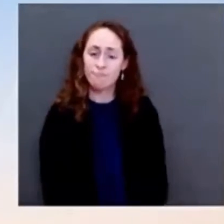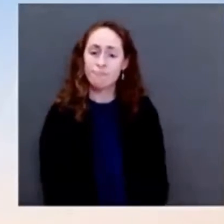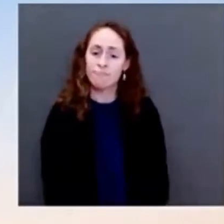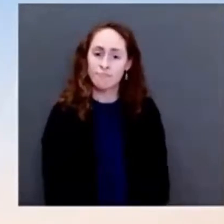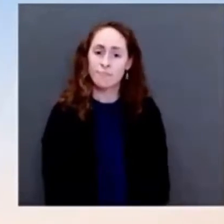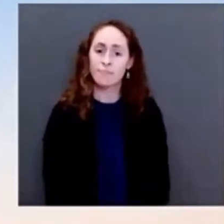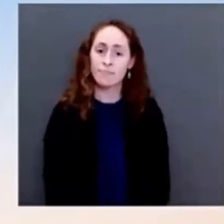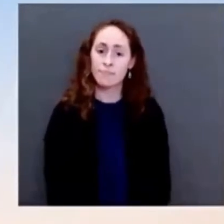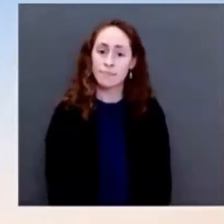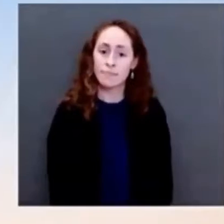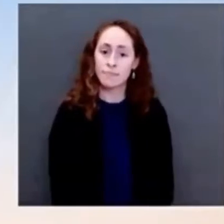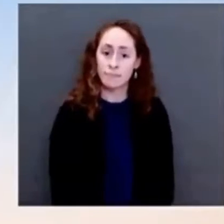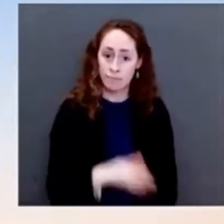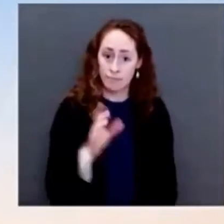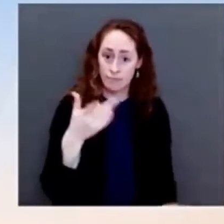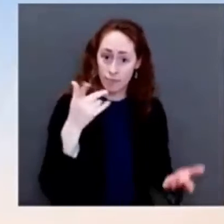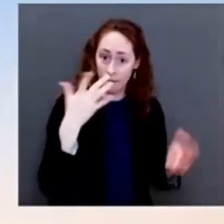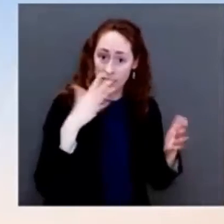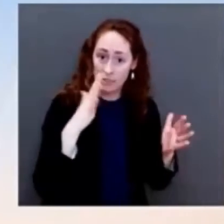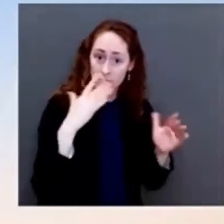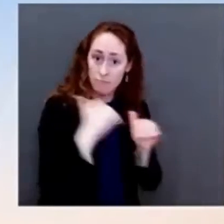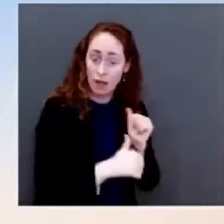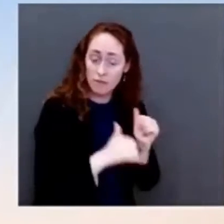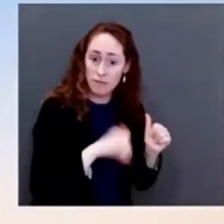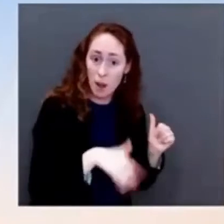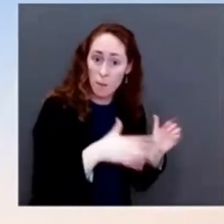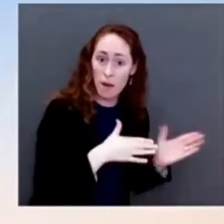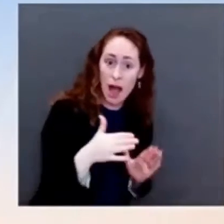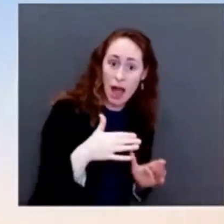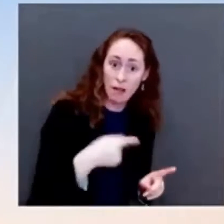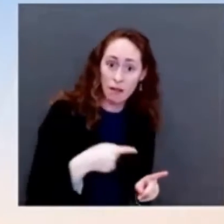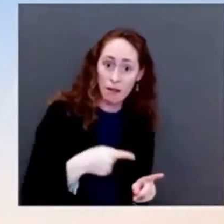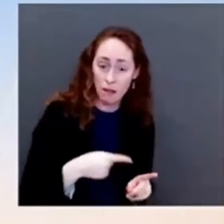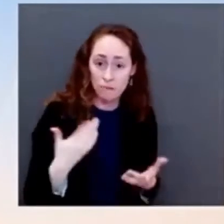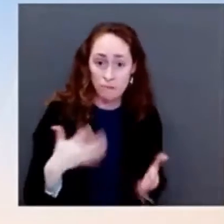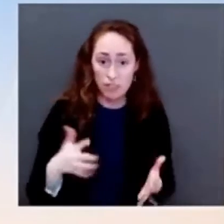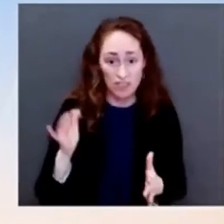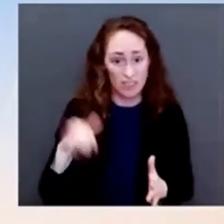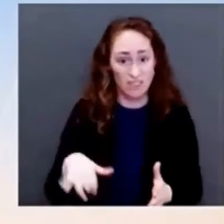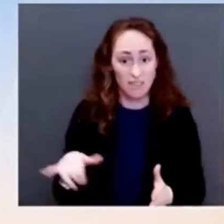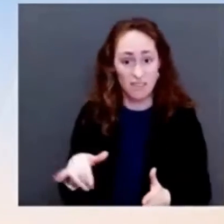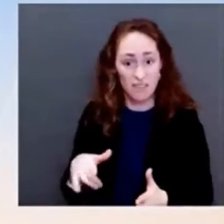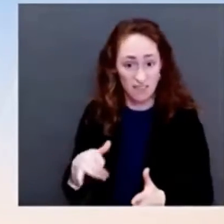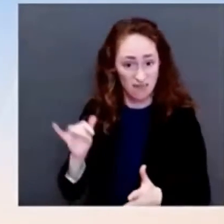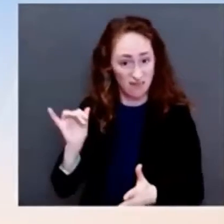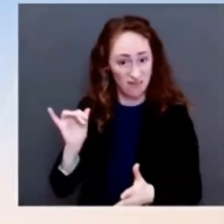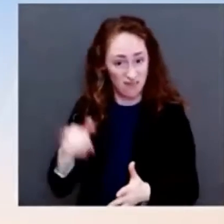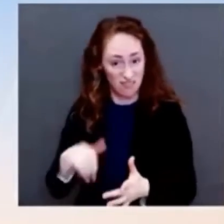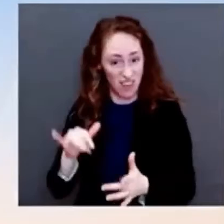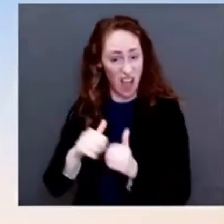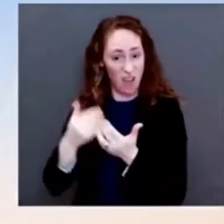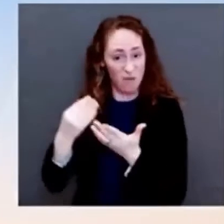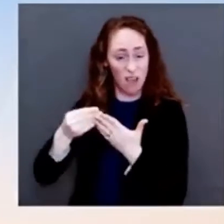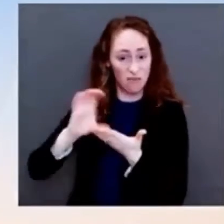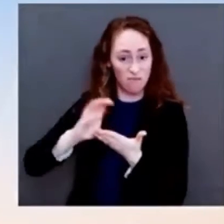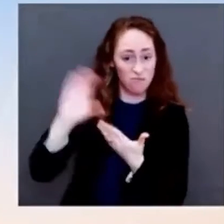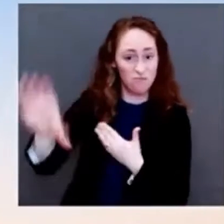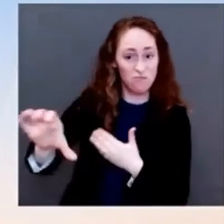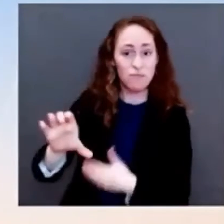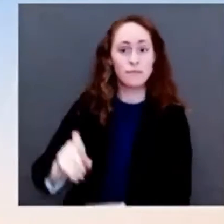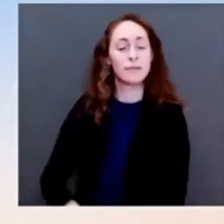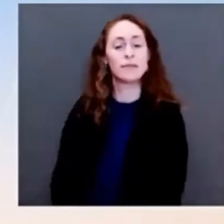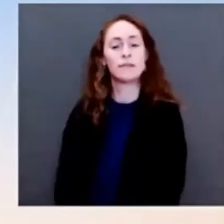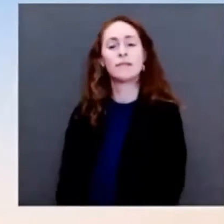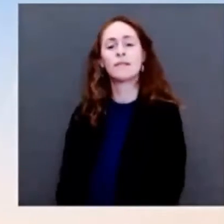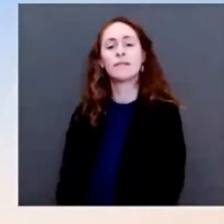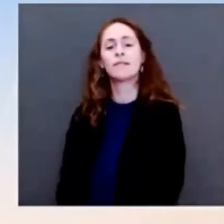saying that it, passing the President's budget, which is something, obviously, we want to get to next year, since we could only get to a short